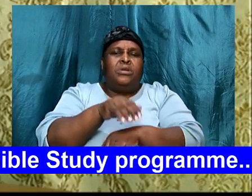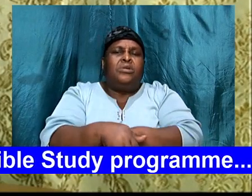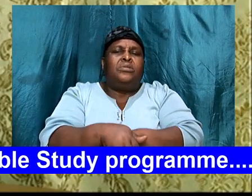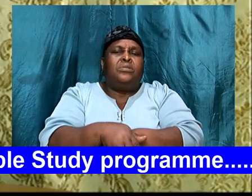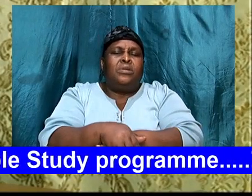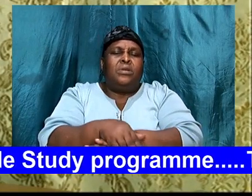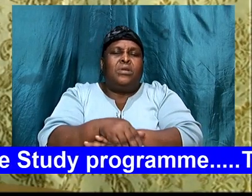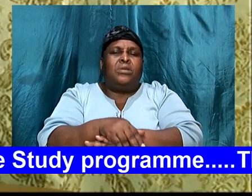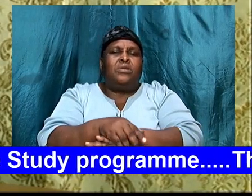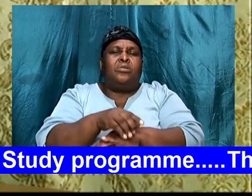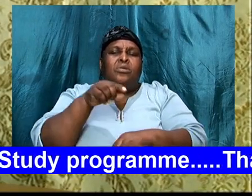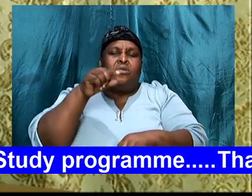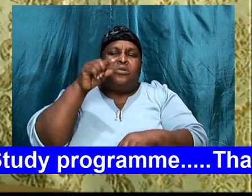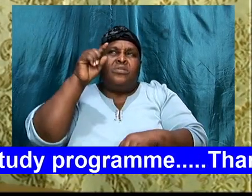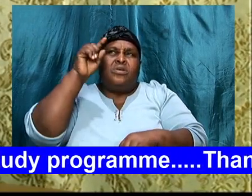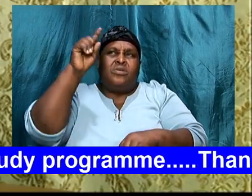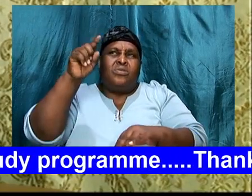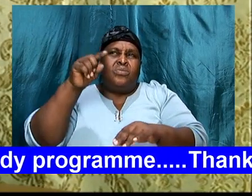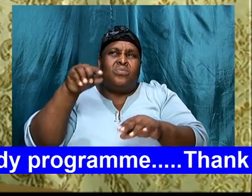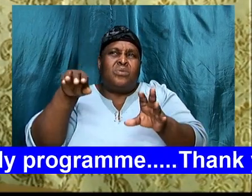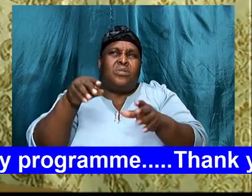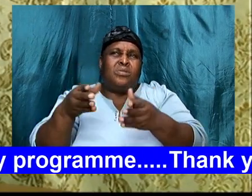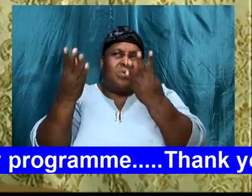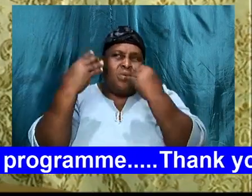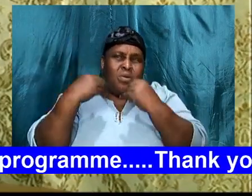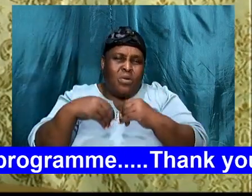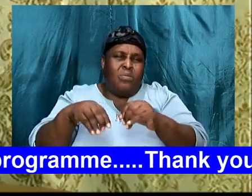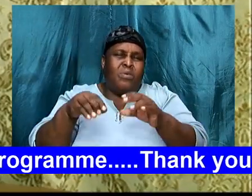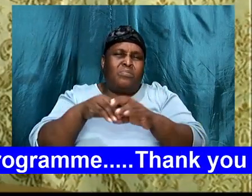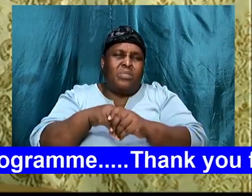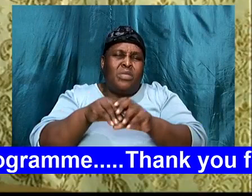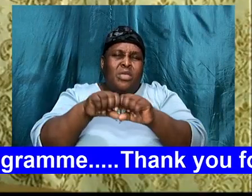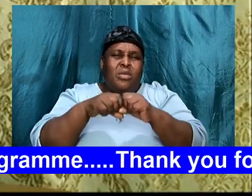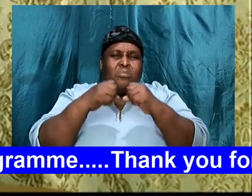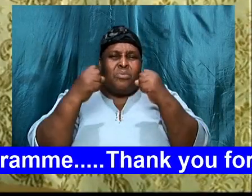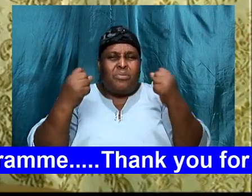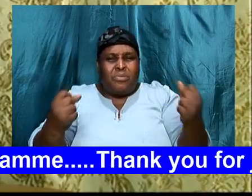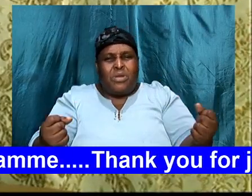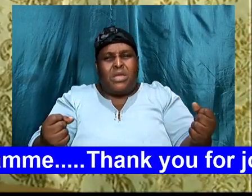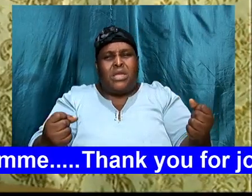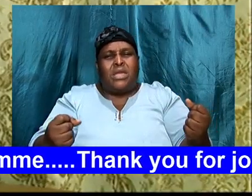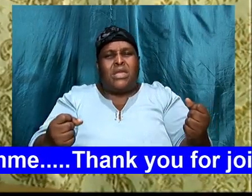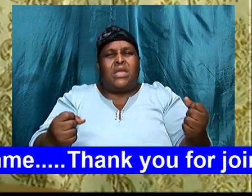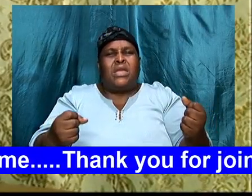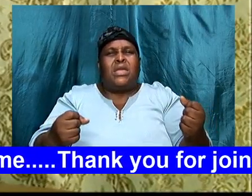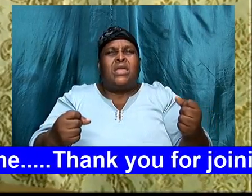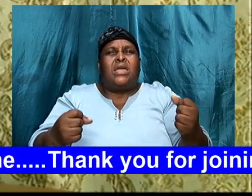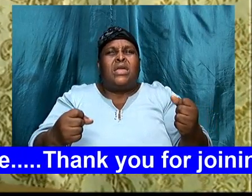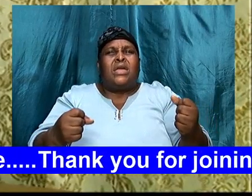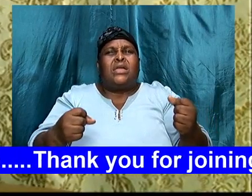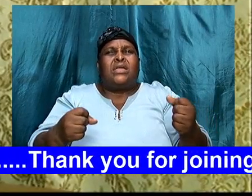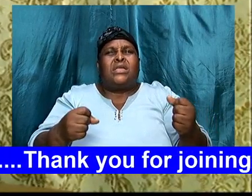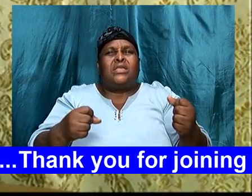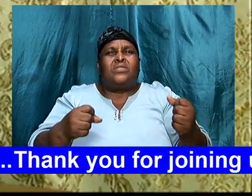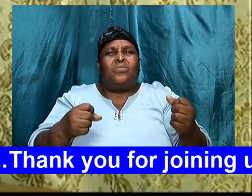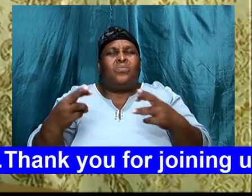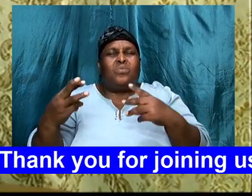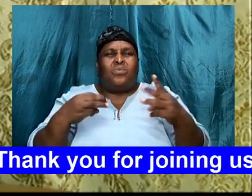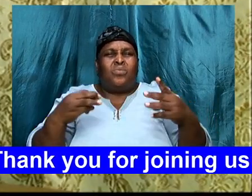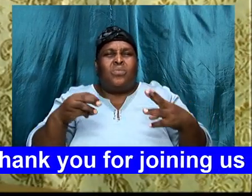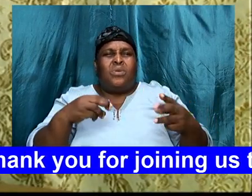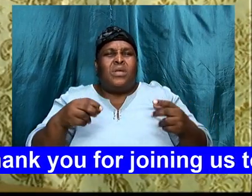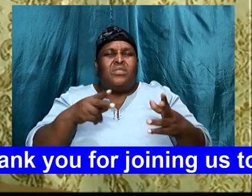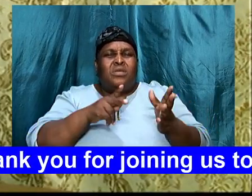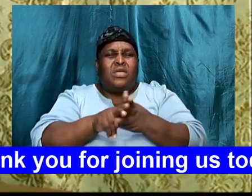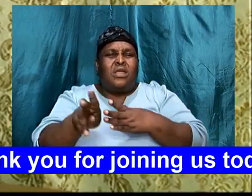Jesus, that you will intervene, that you will break, the back of the spirit, in the name of Jesus, and